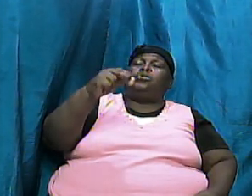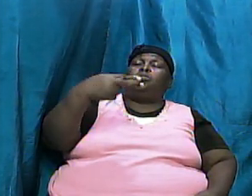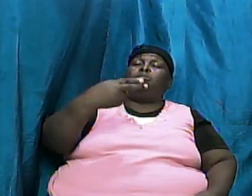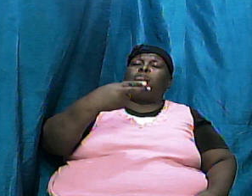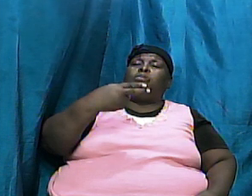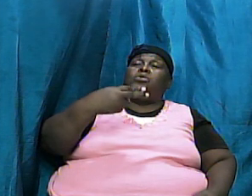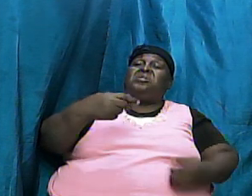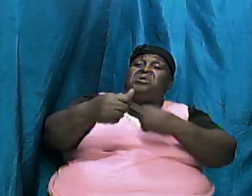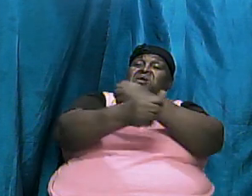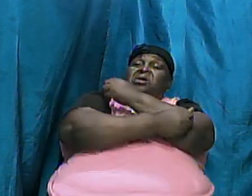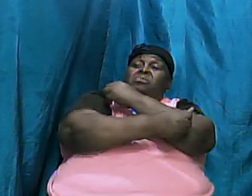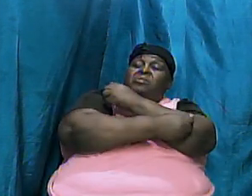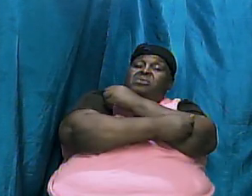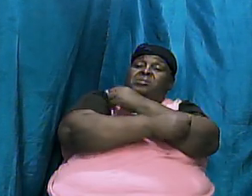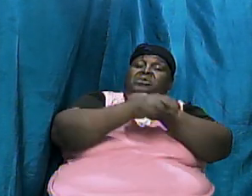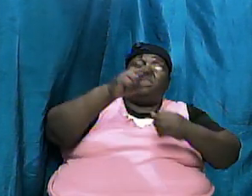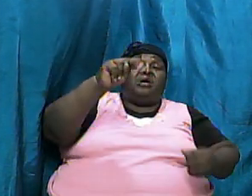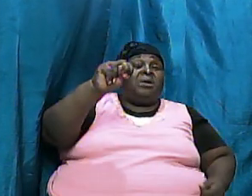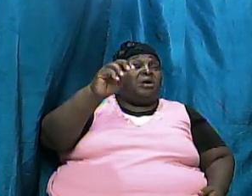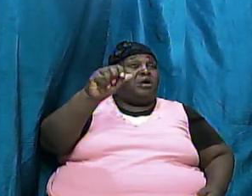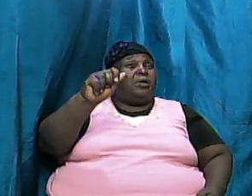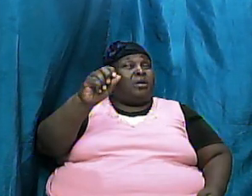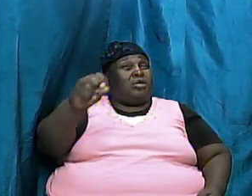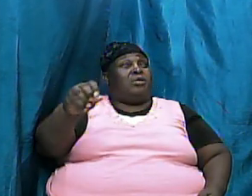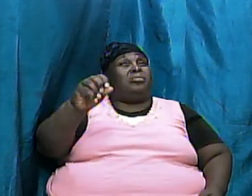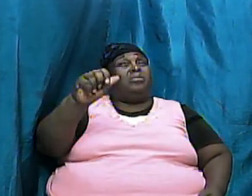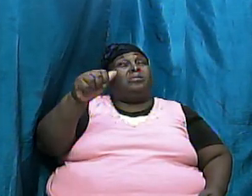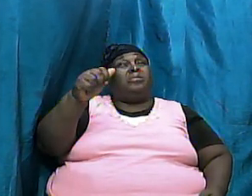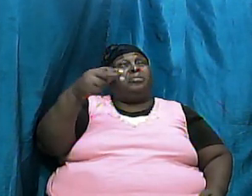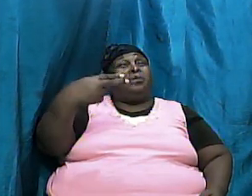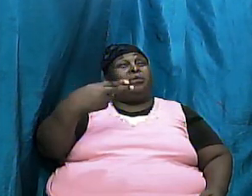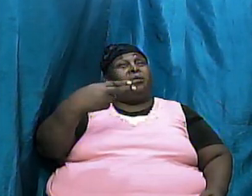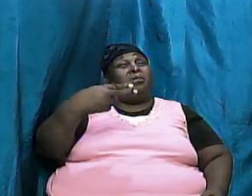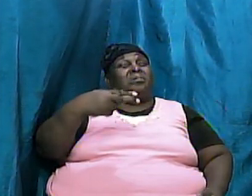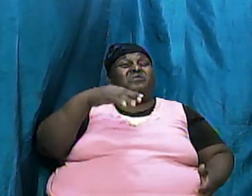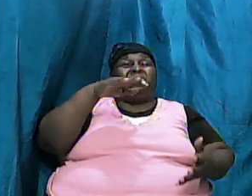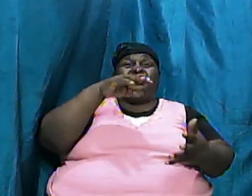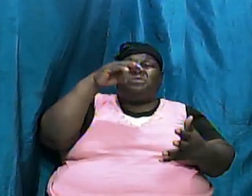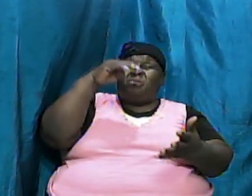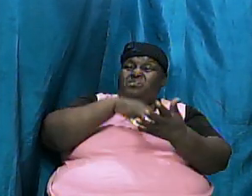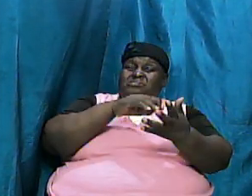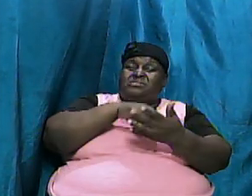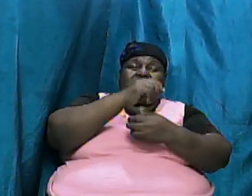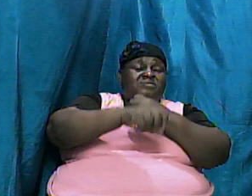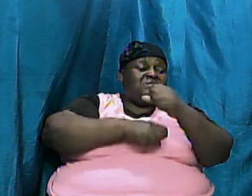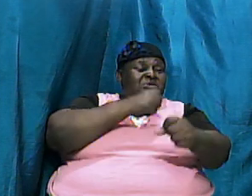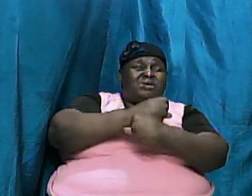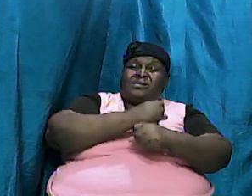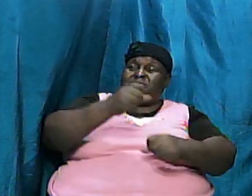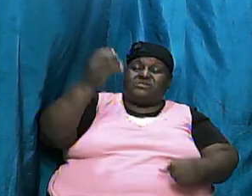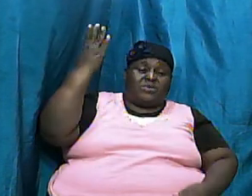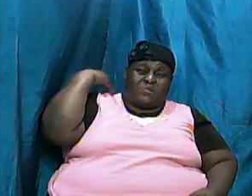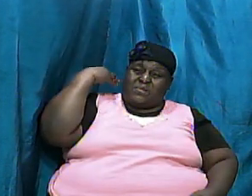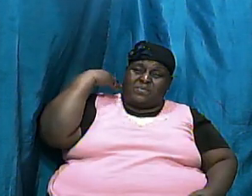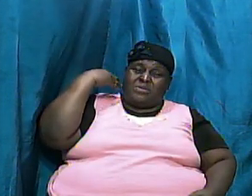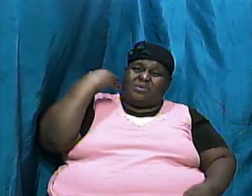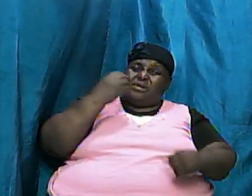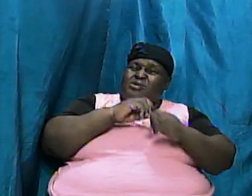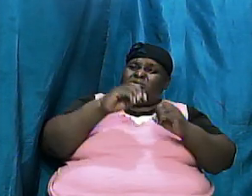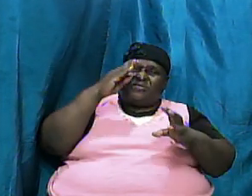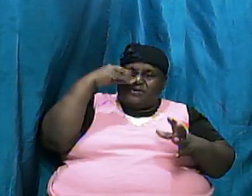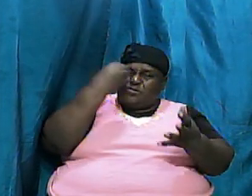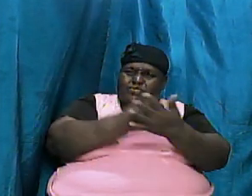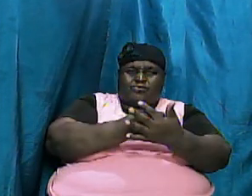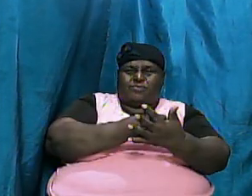Abraham and so forth could all these things be true they were thousands of years ago there's nothing to prove it